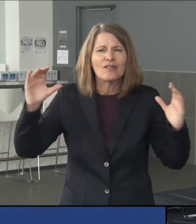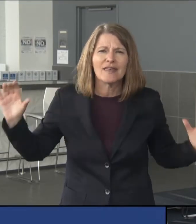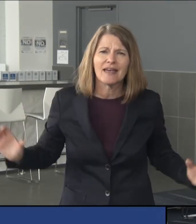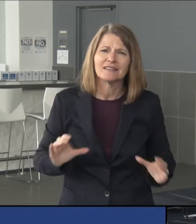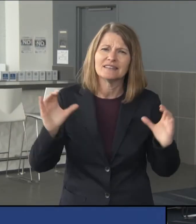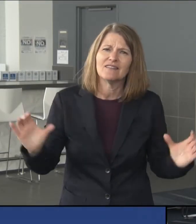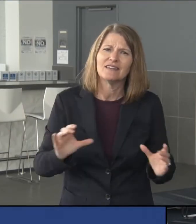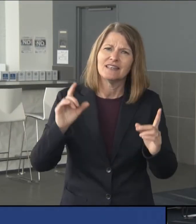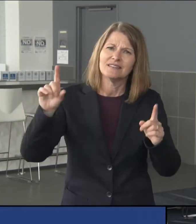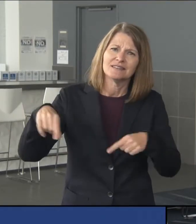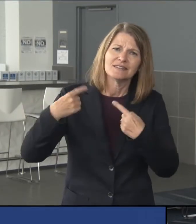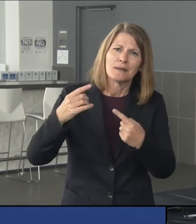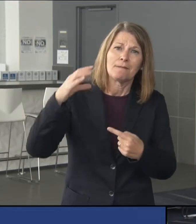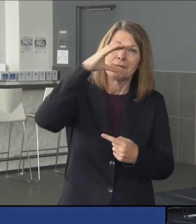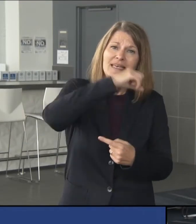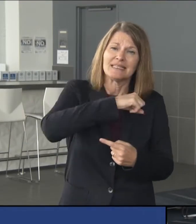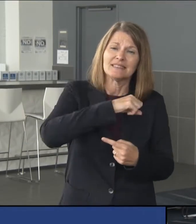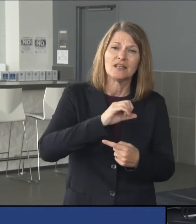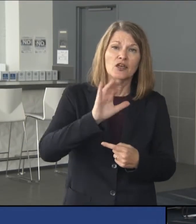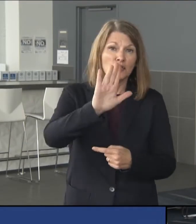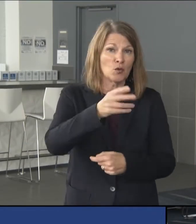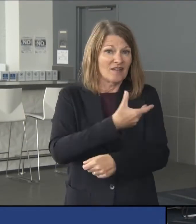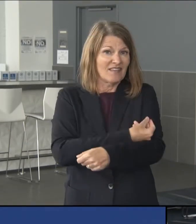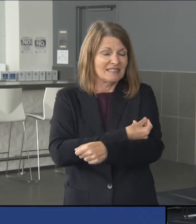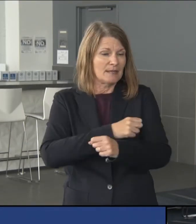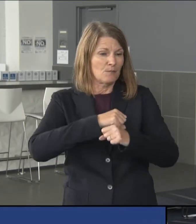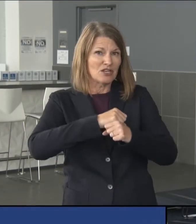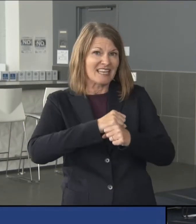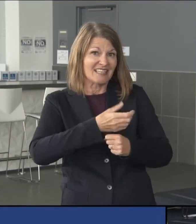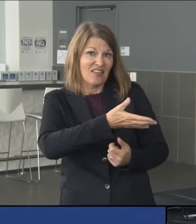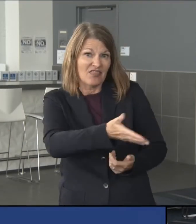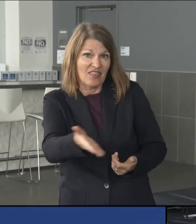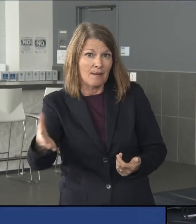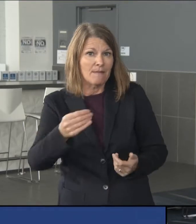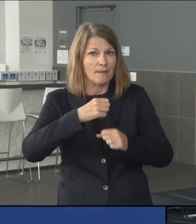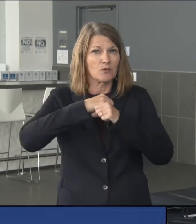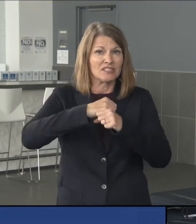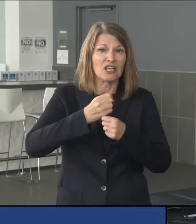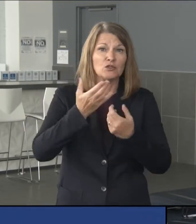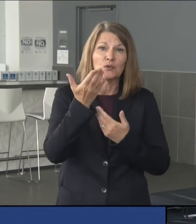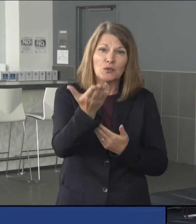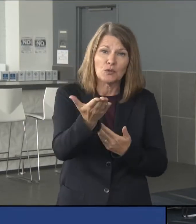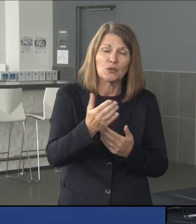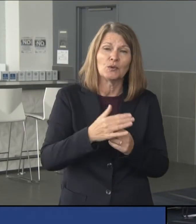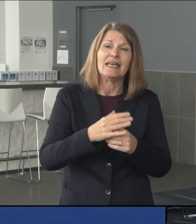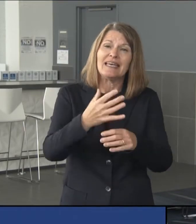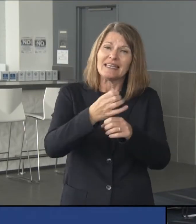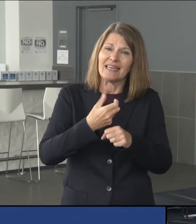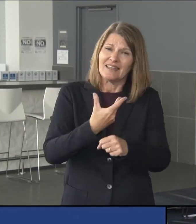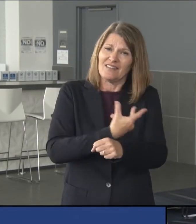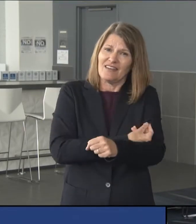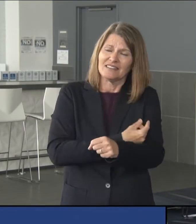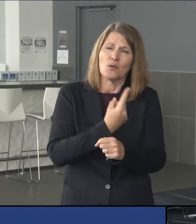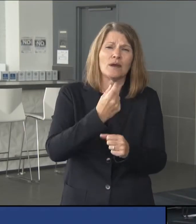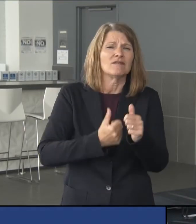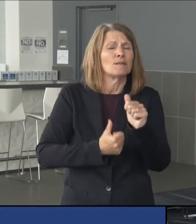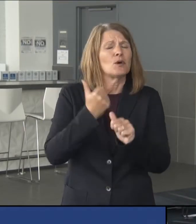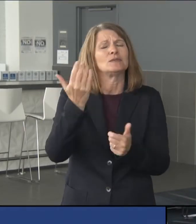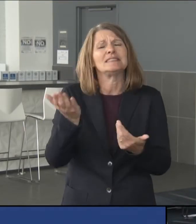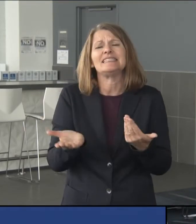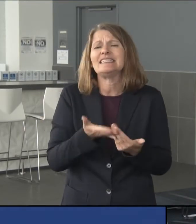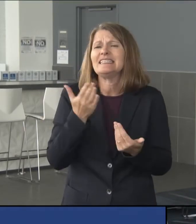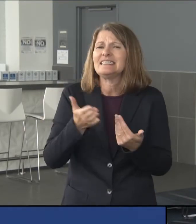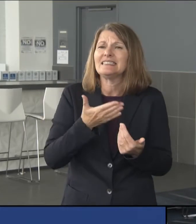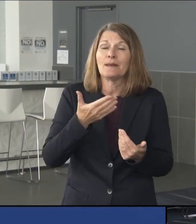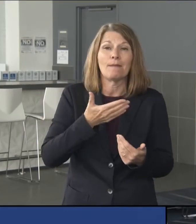missed. Your vaccine protects them, and it protects you. Getting a vaccine is one of the easiest and